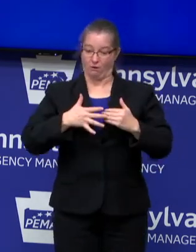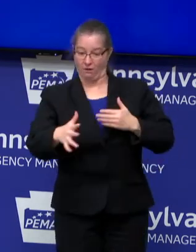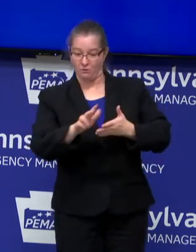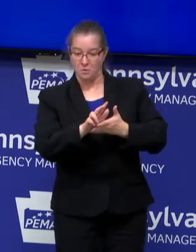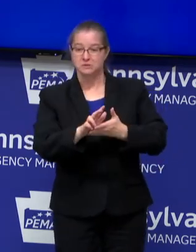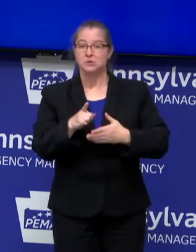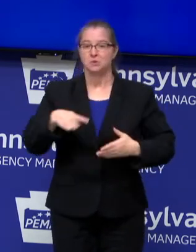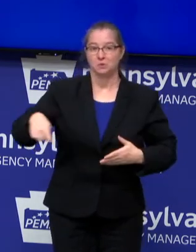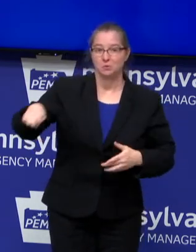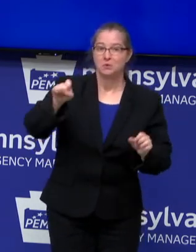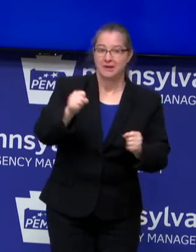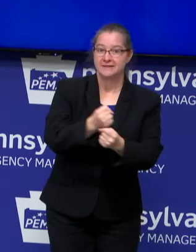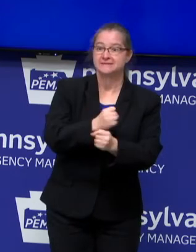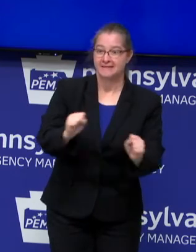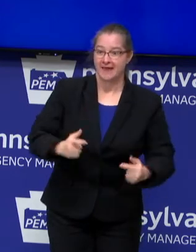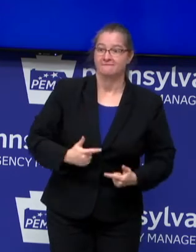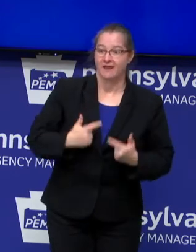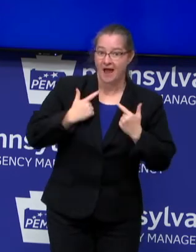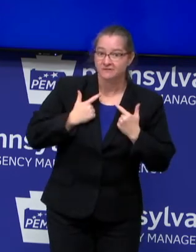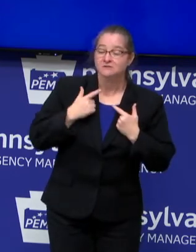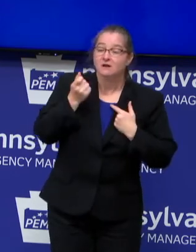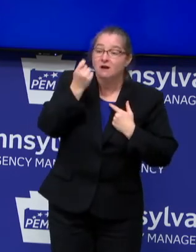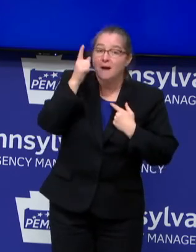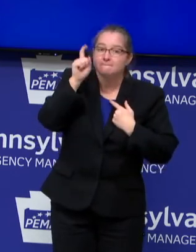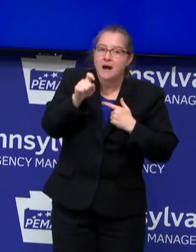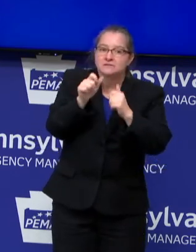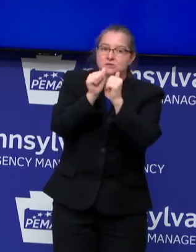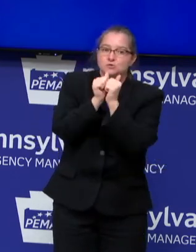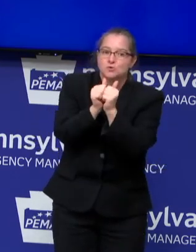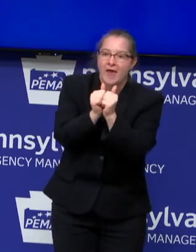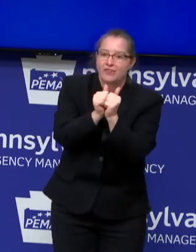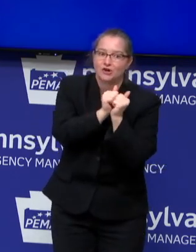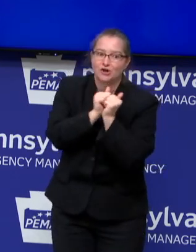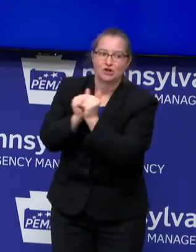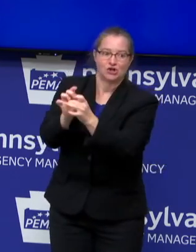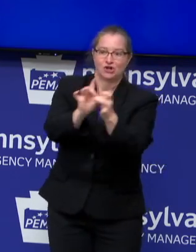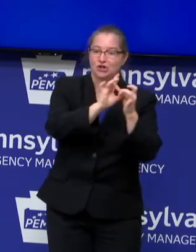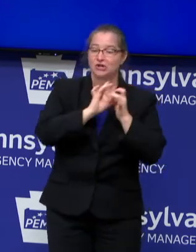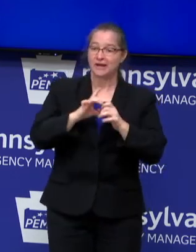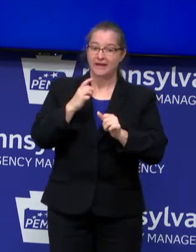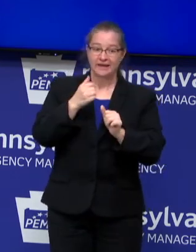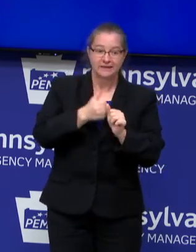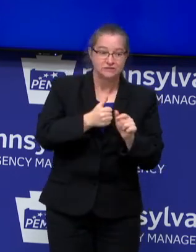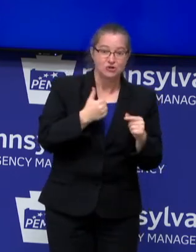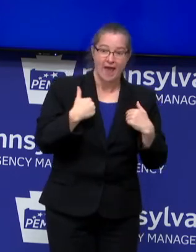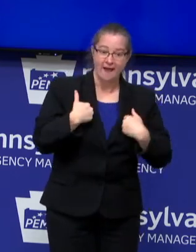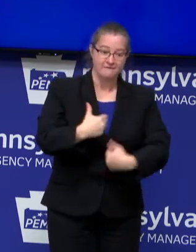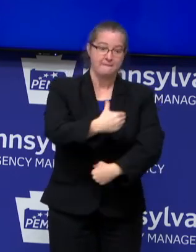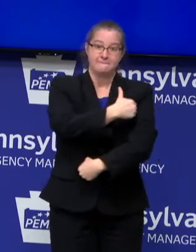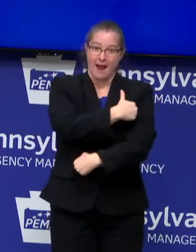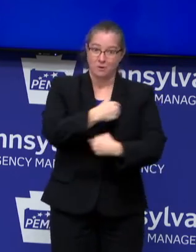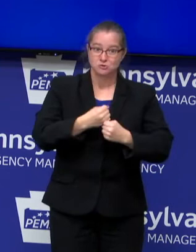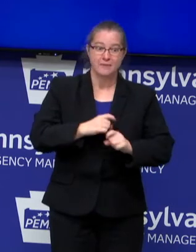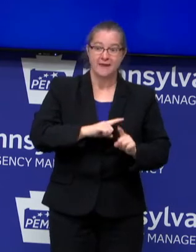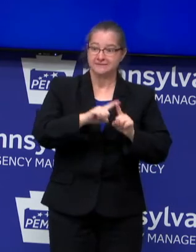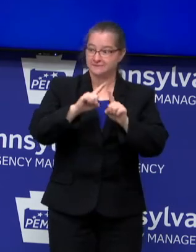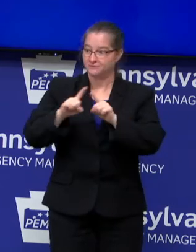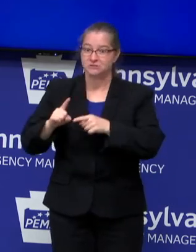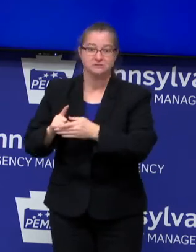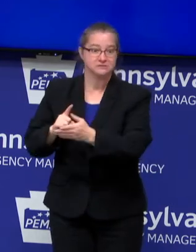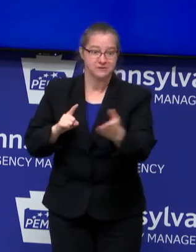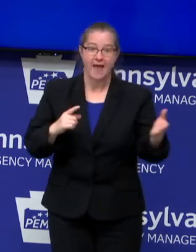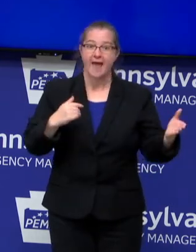lives. But we have to do it together. Each of us has the power to make a difference in the lives of our fellow